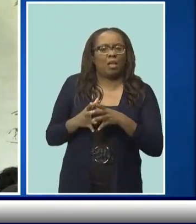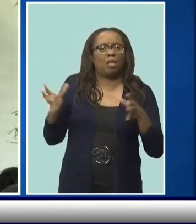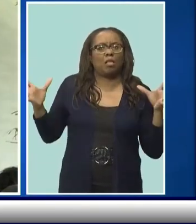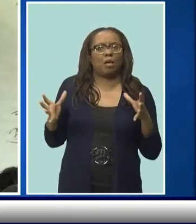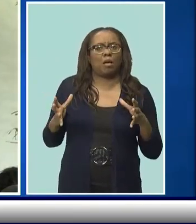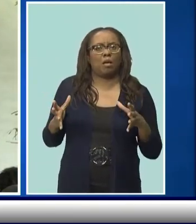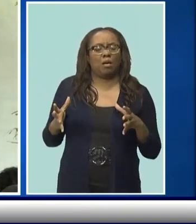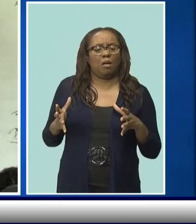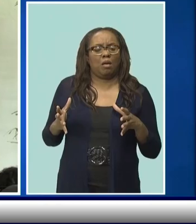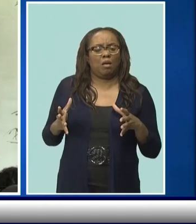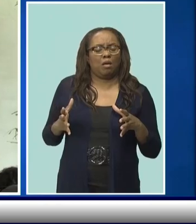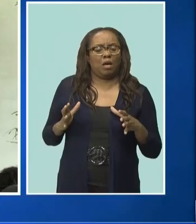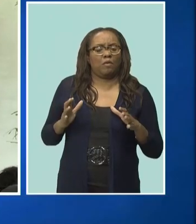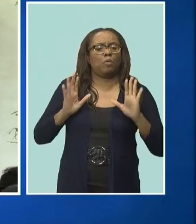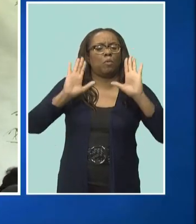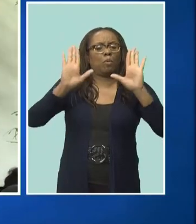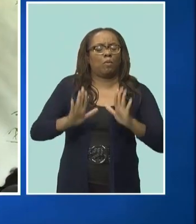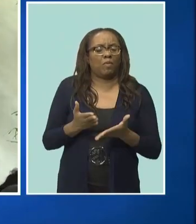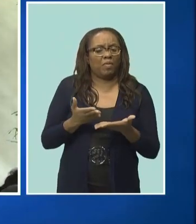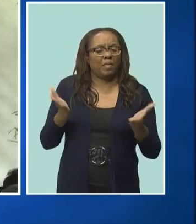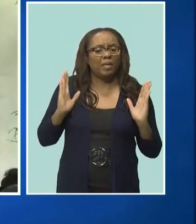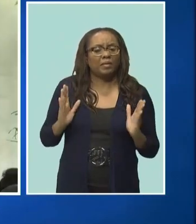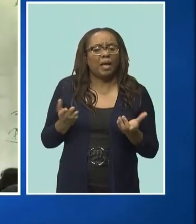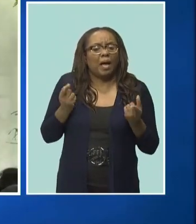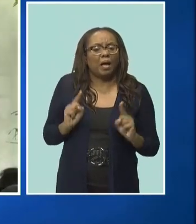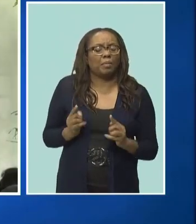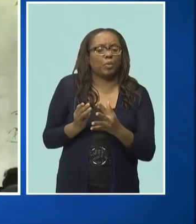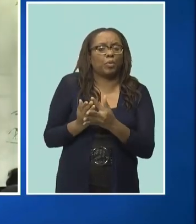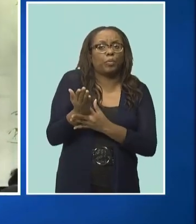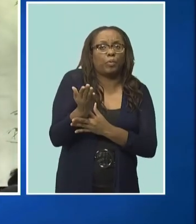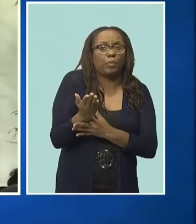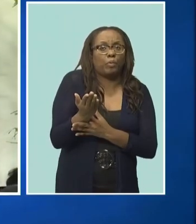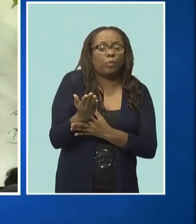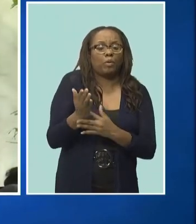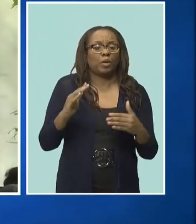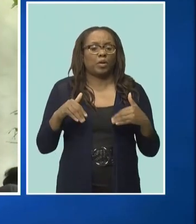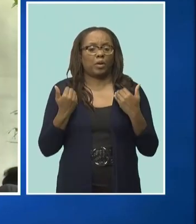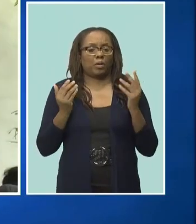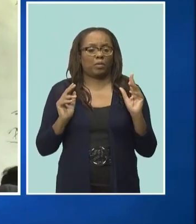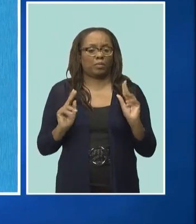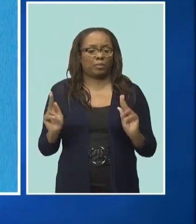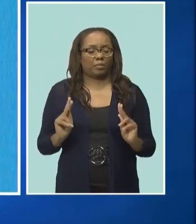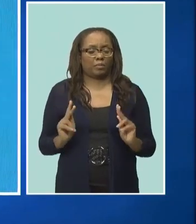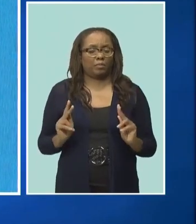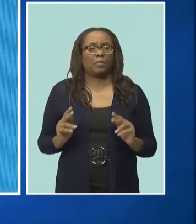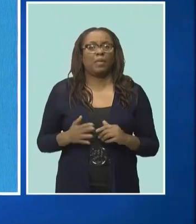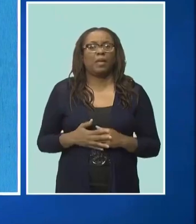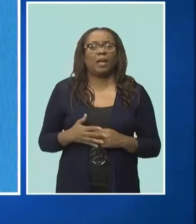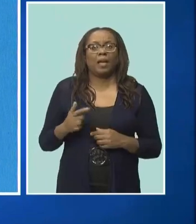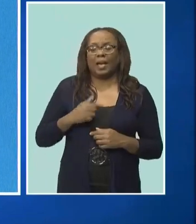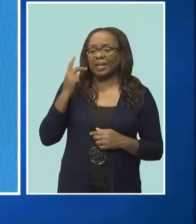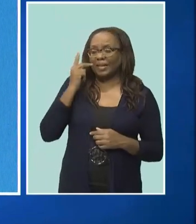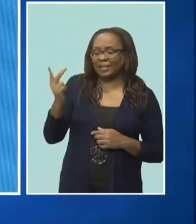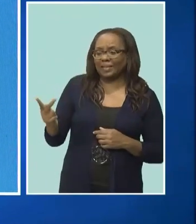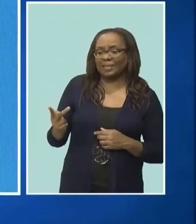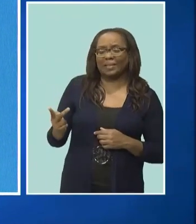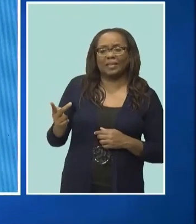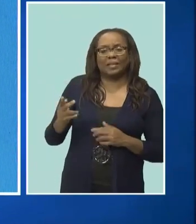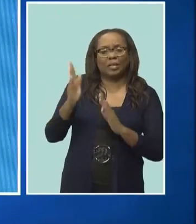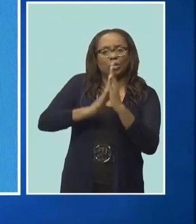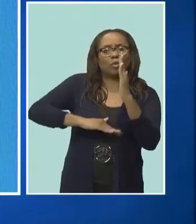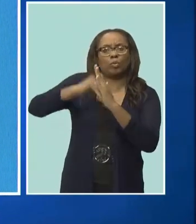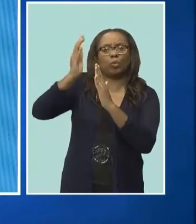Almost everything great. And what I see before me for this mural is a great production by our young people. Give yourself